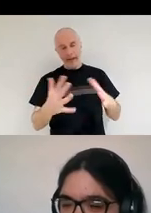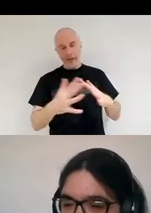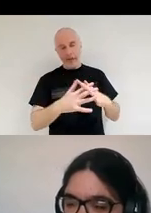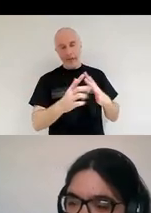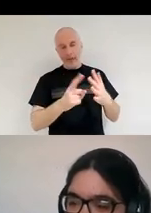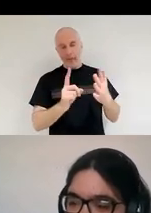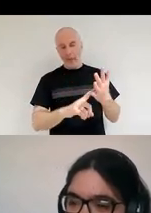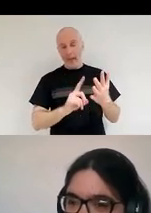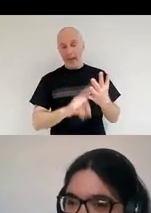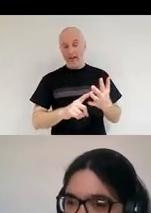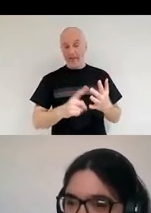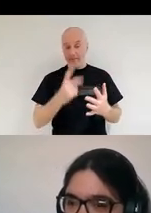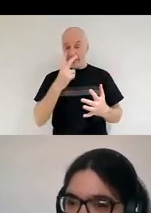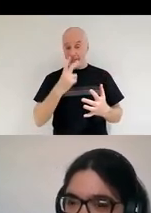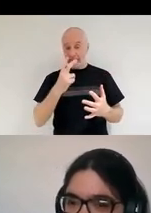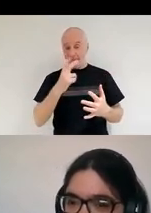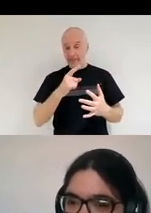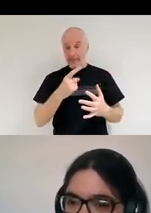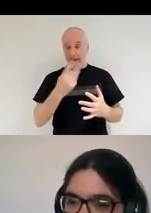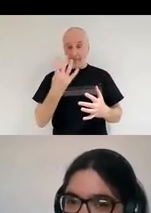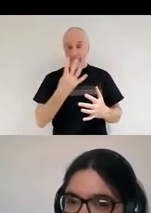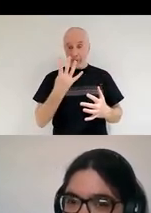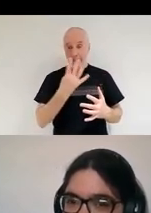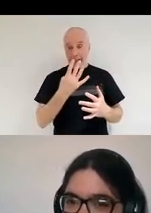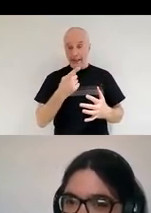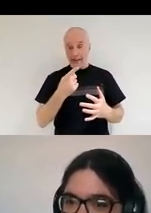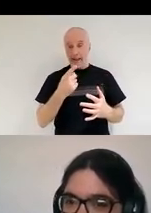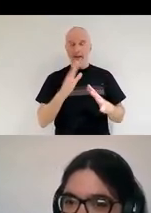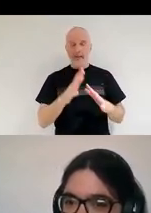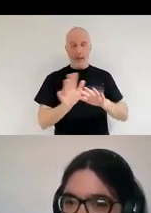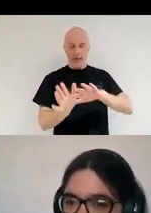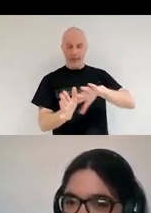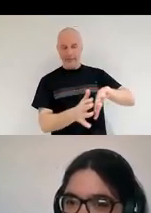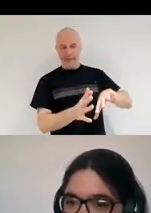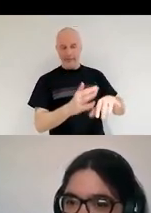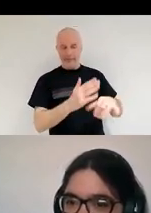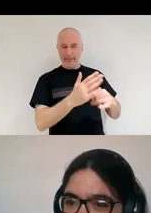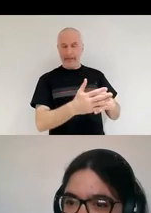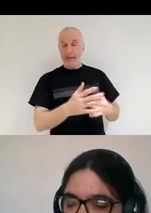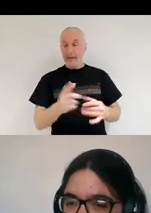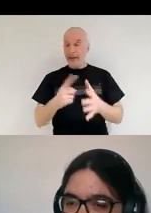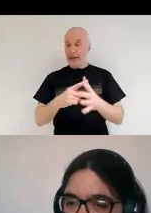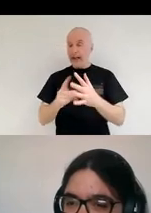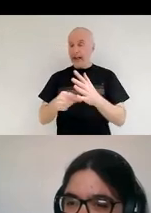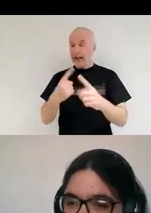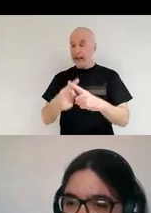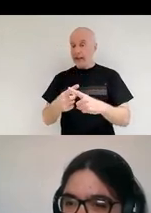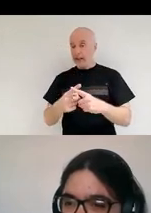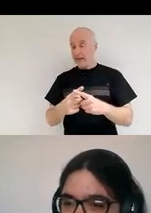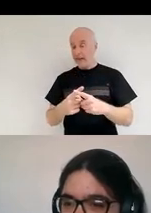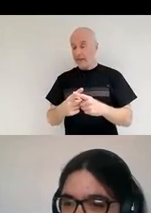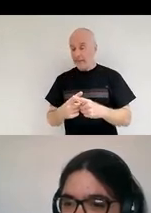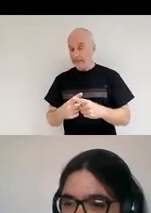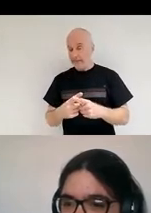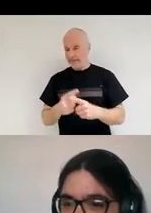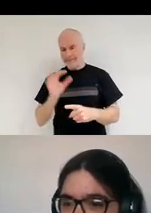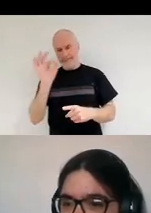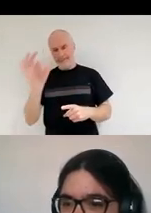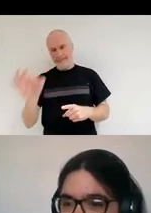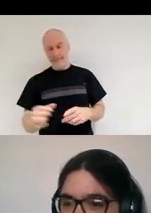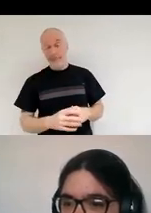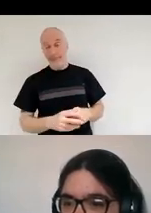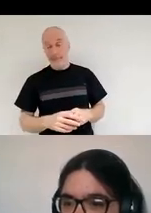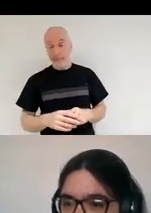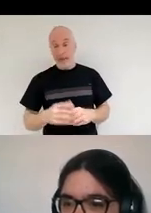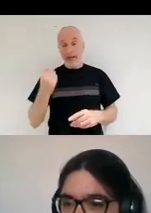14 for, and I'll come to your question last, but Alex, for the penultimate question, and this is quite interesting. asked, he understands